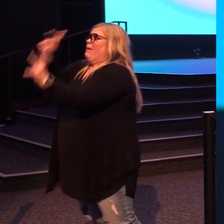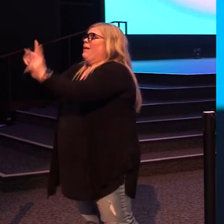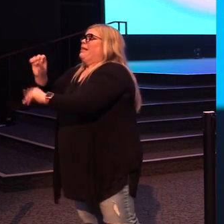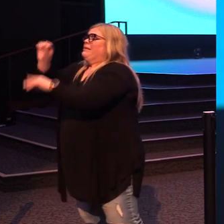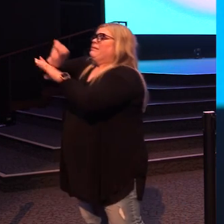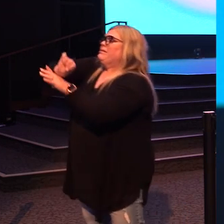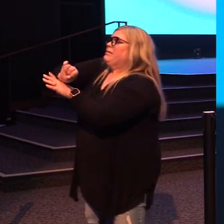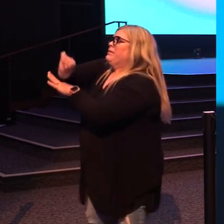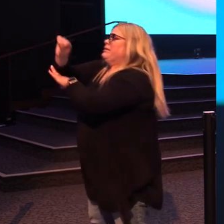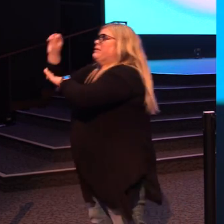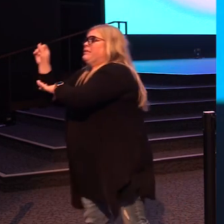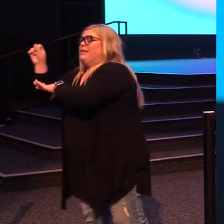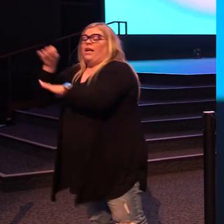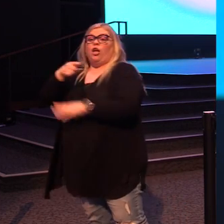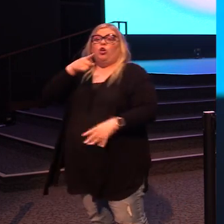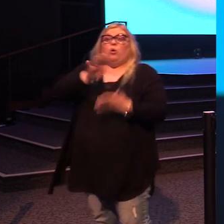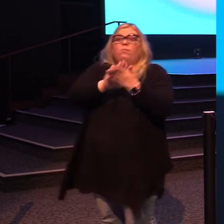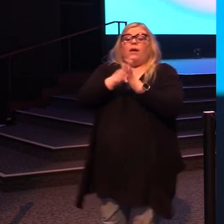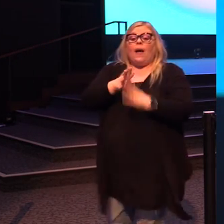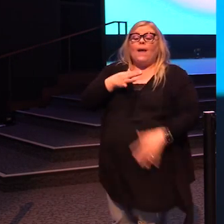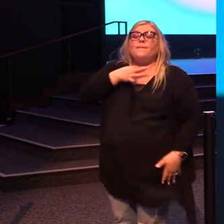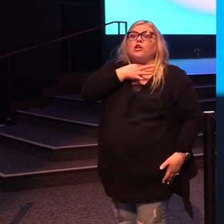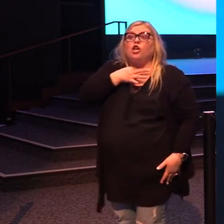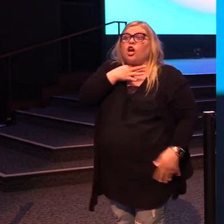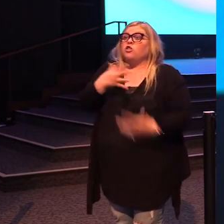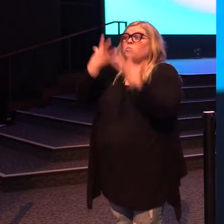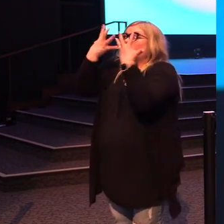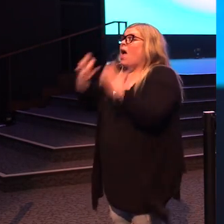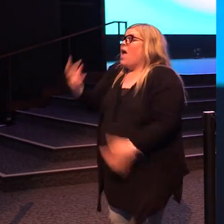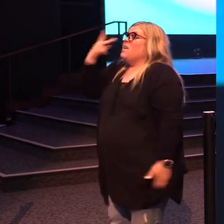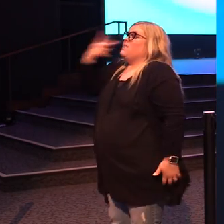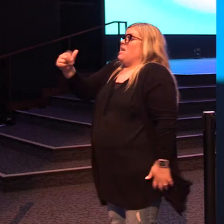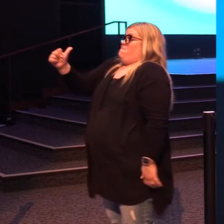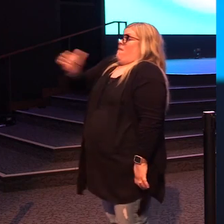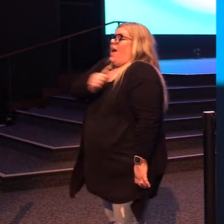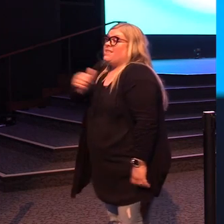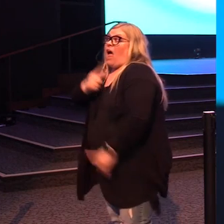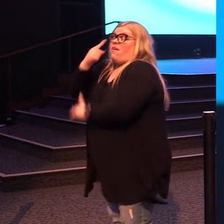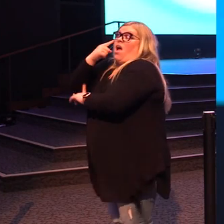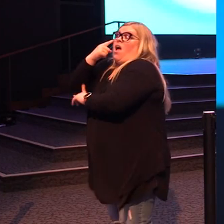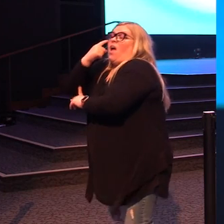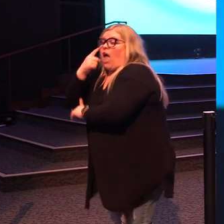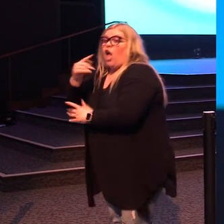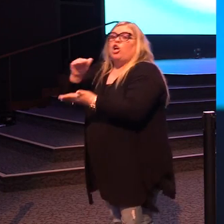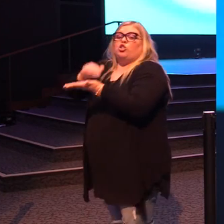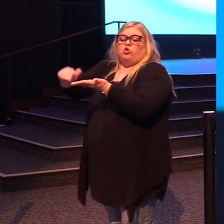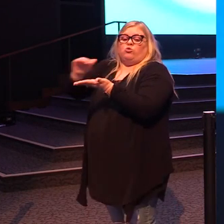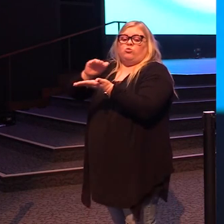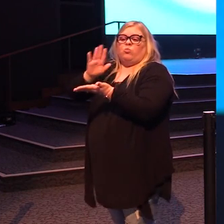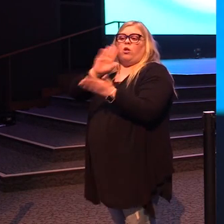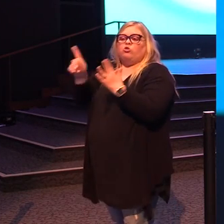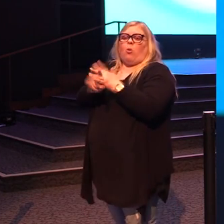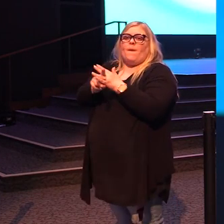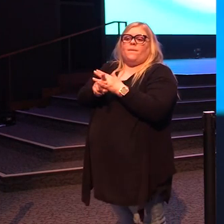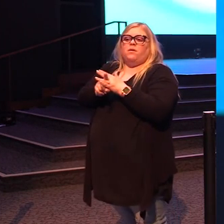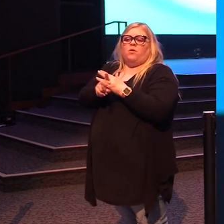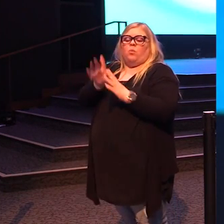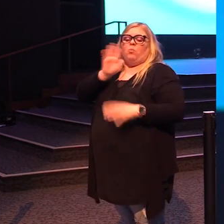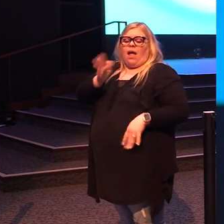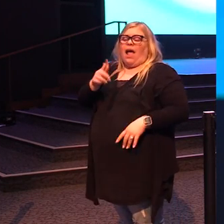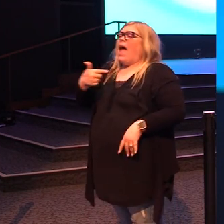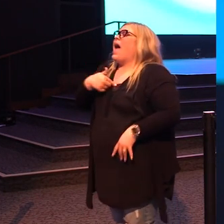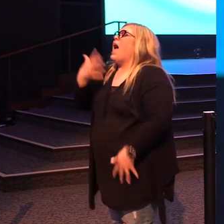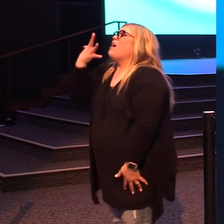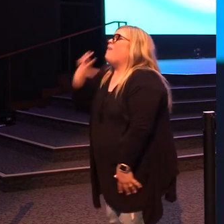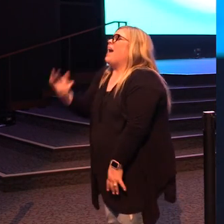And when you get curious enough to want to see him with your own eyes, your excuse will show up. I